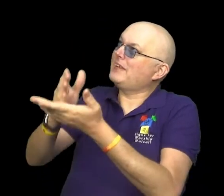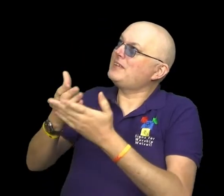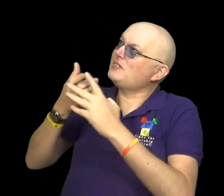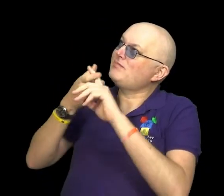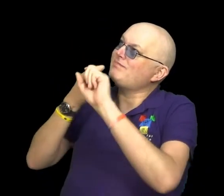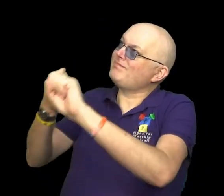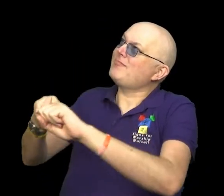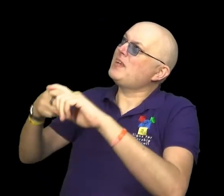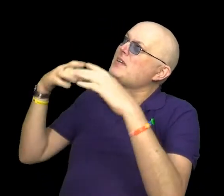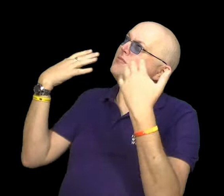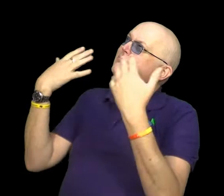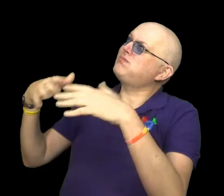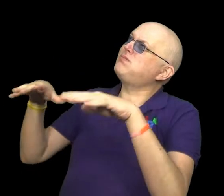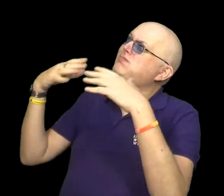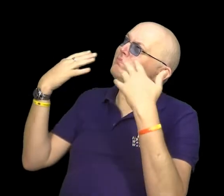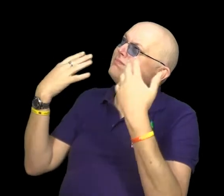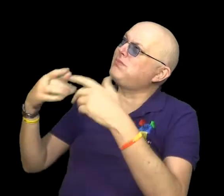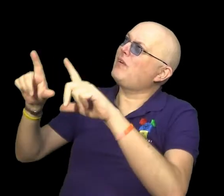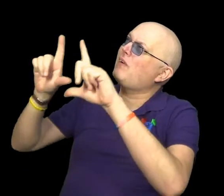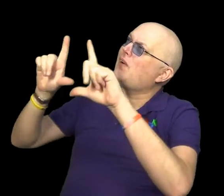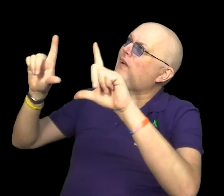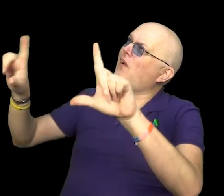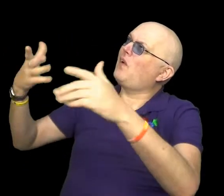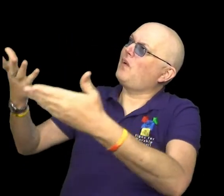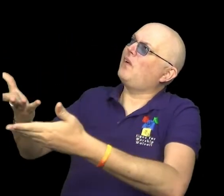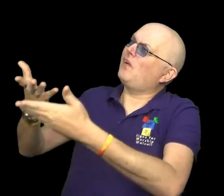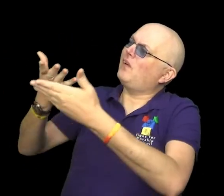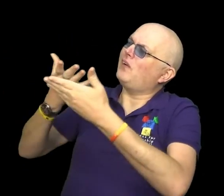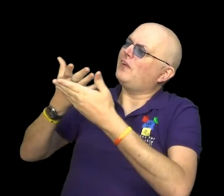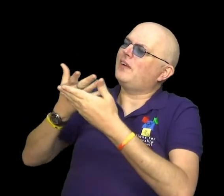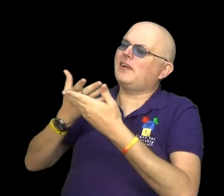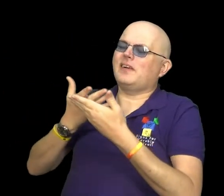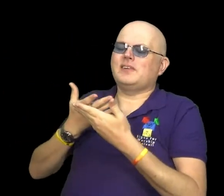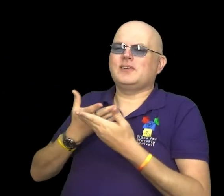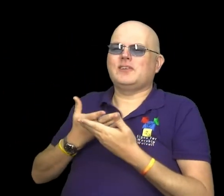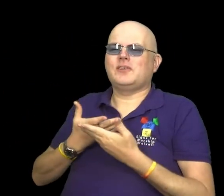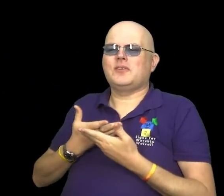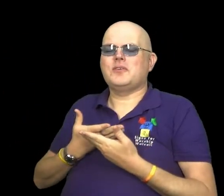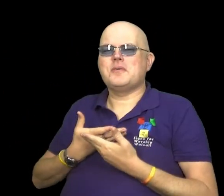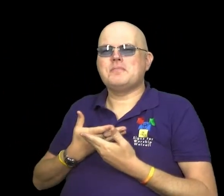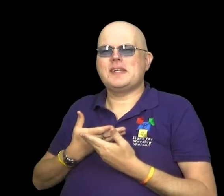thy faithfulness, Lord, unto me.